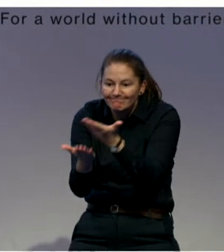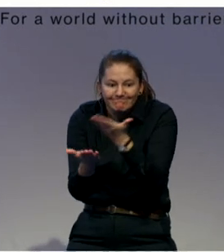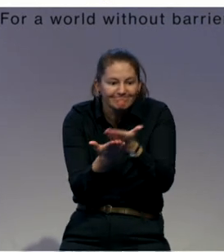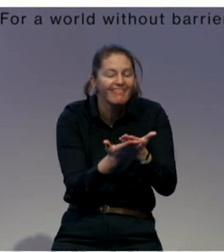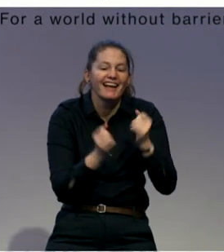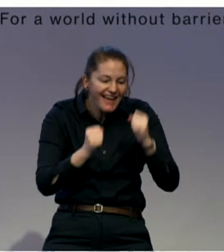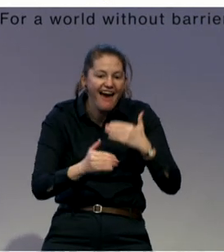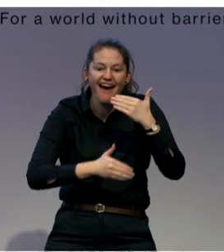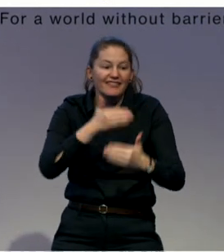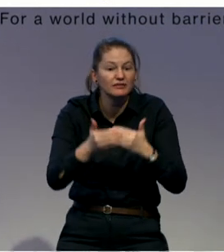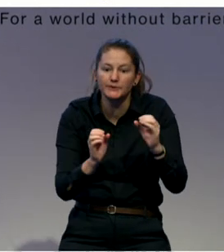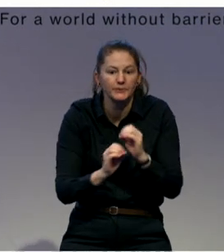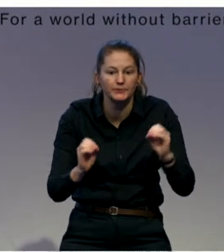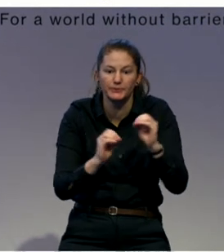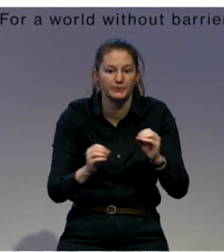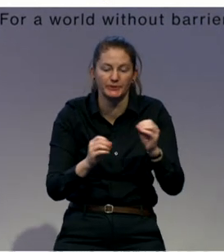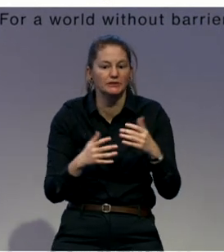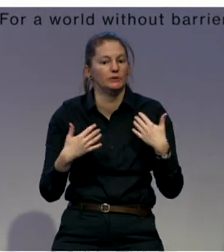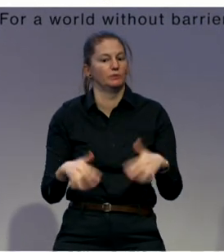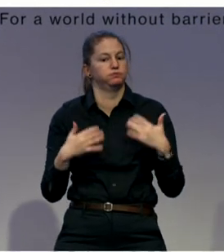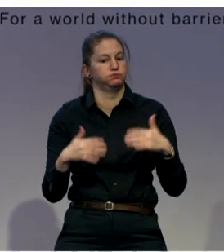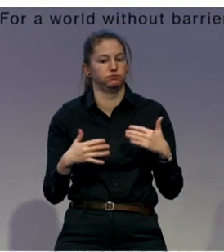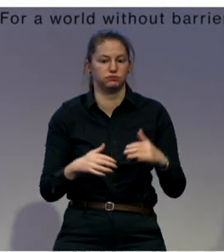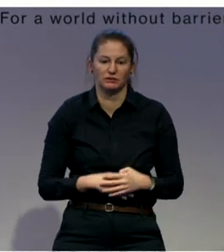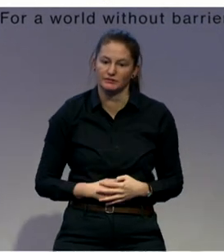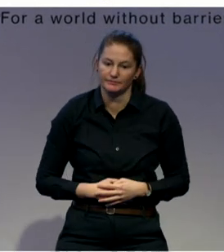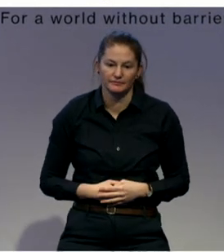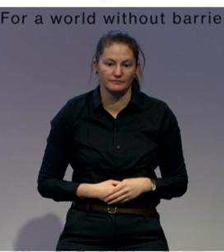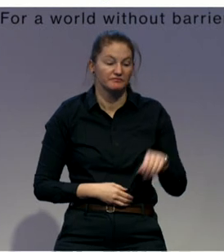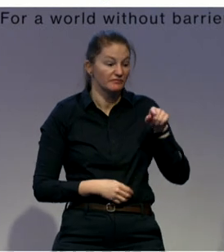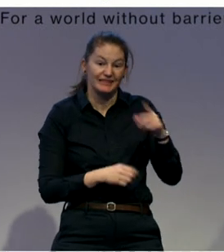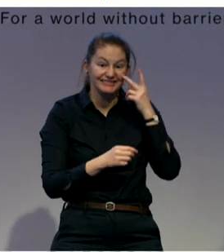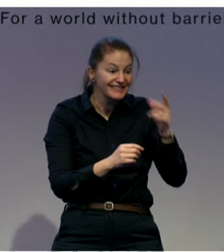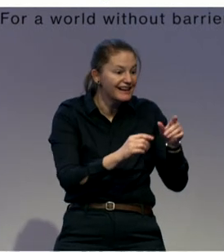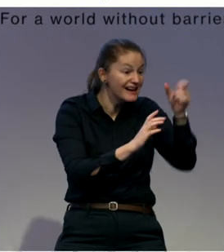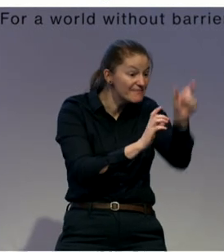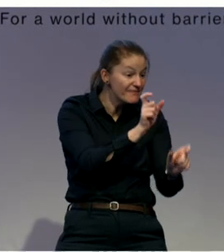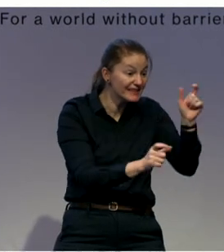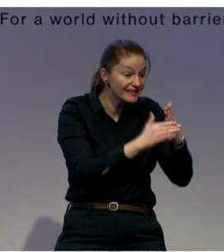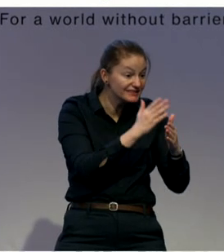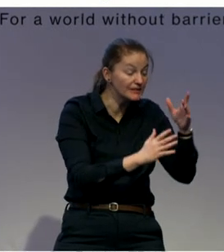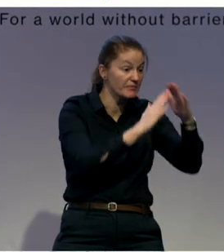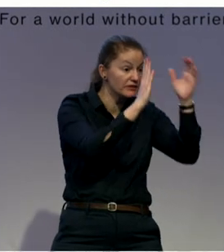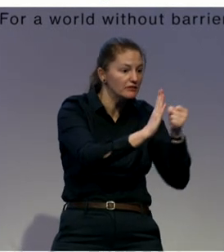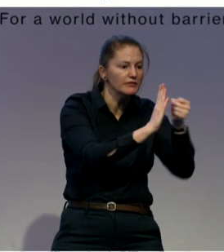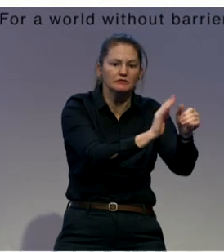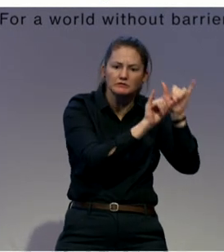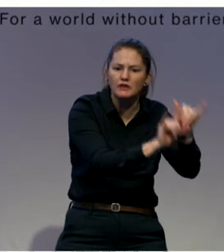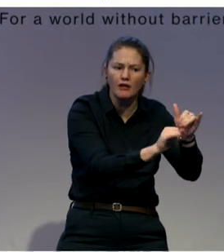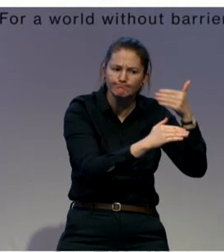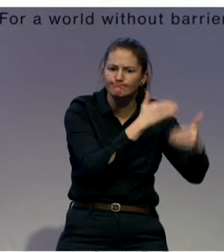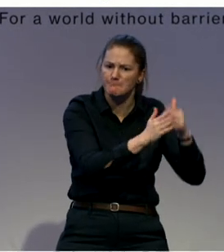segregated residential institutions. The innovative aspects of the Community for All Moldova program